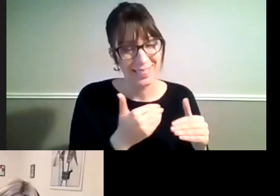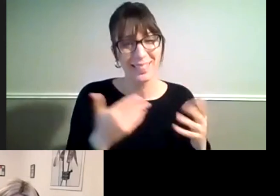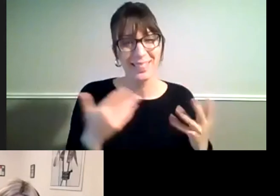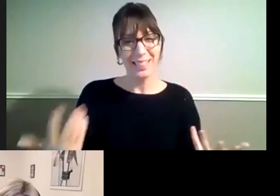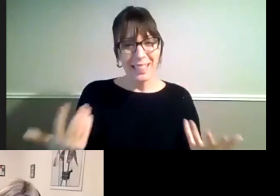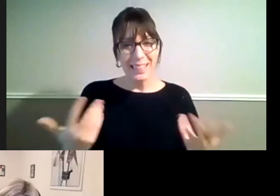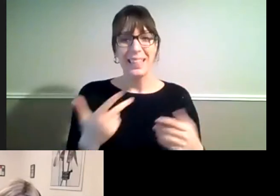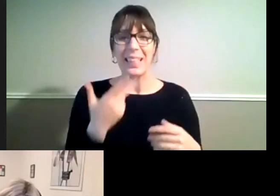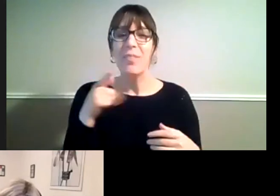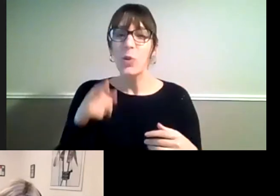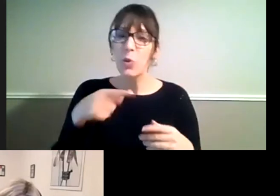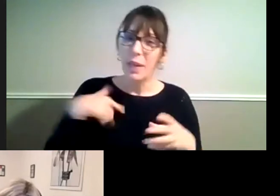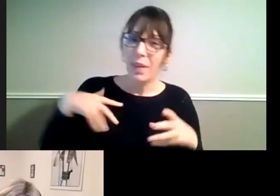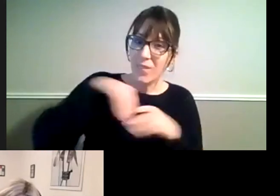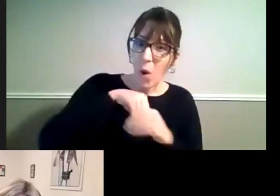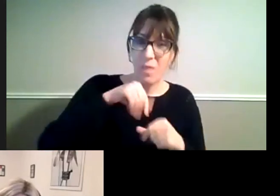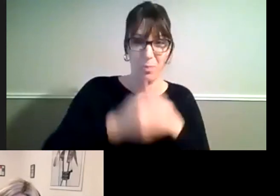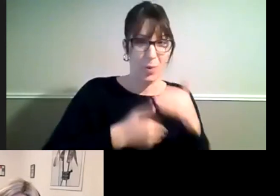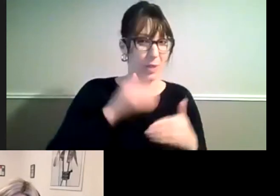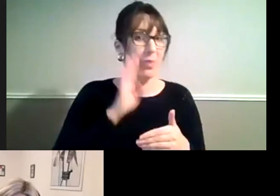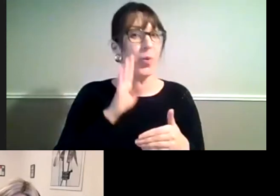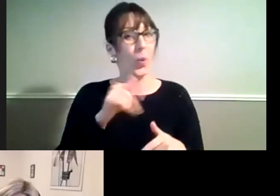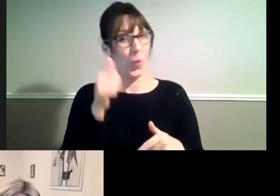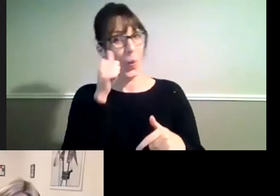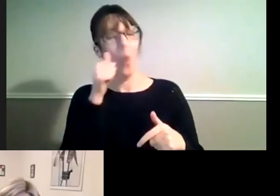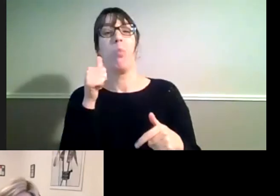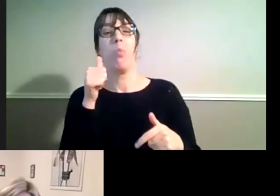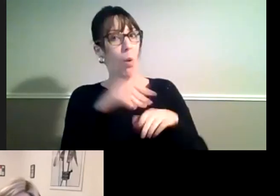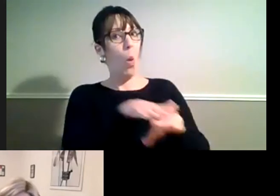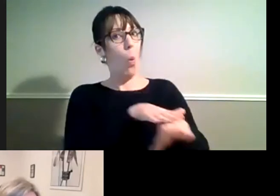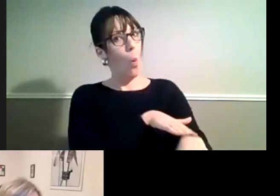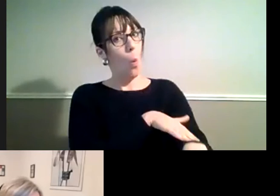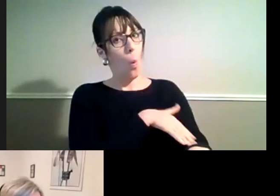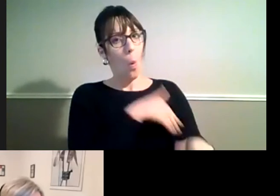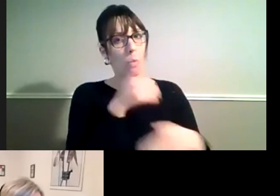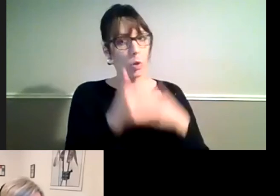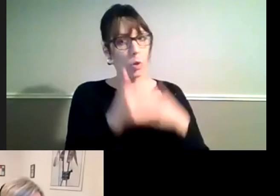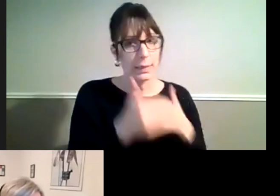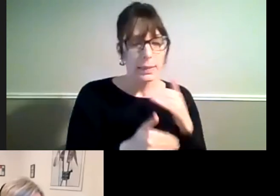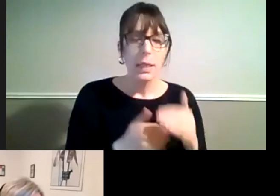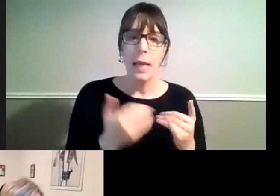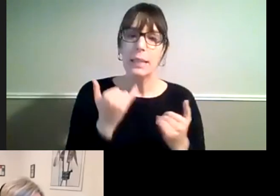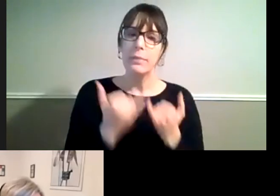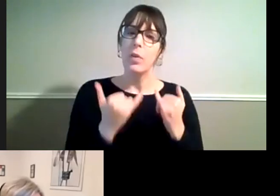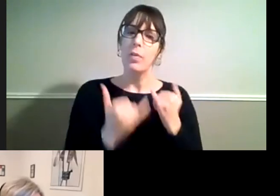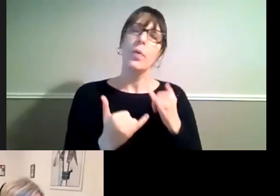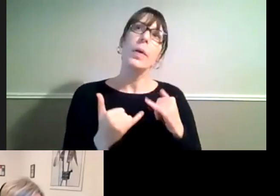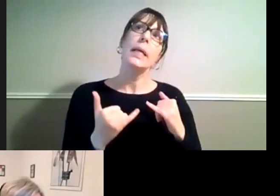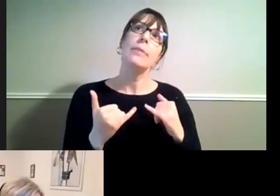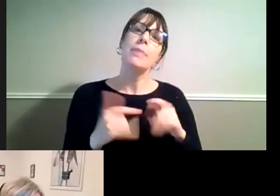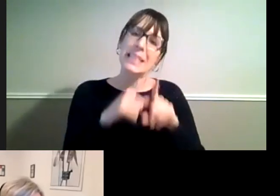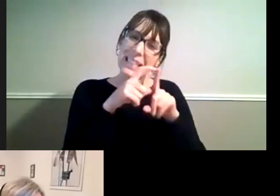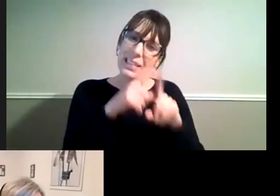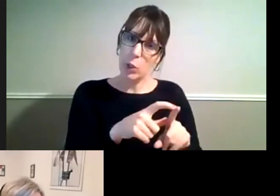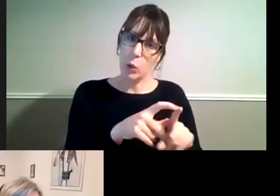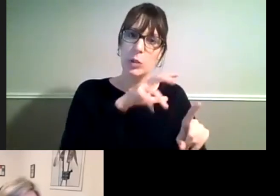engaged in those sorts of processes can attest and it's hard to get a an outcome